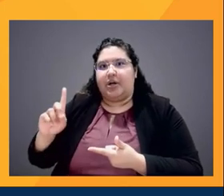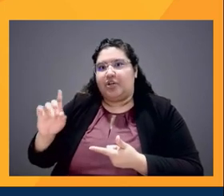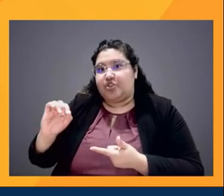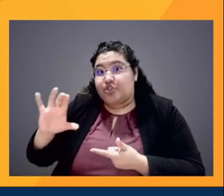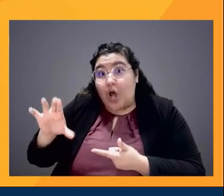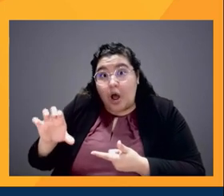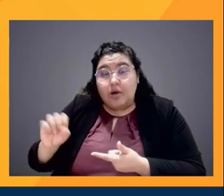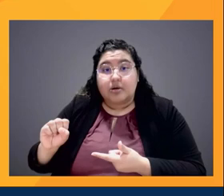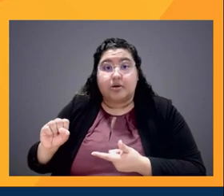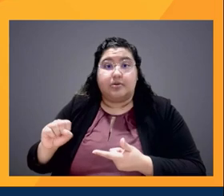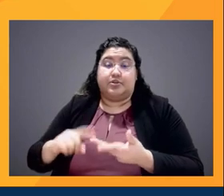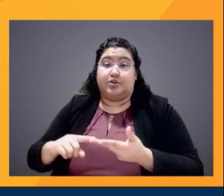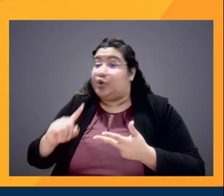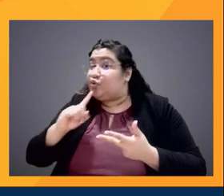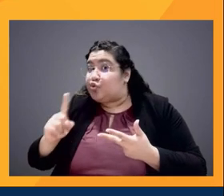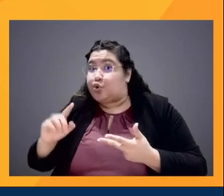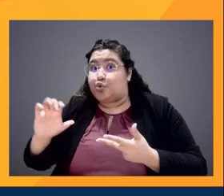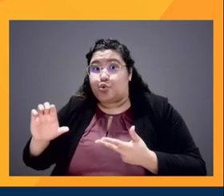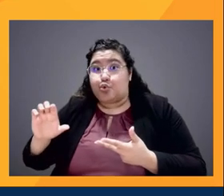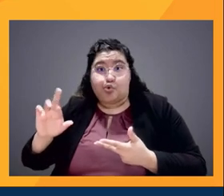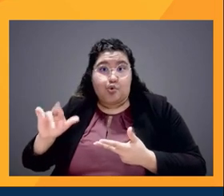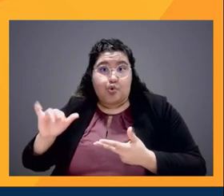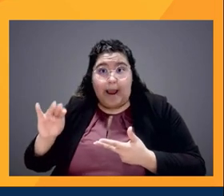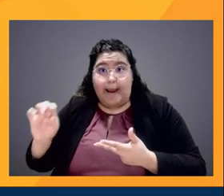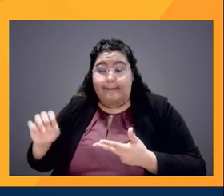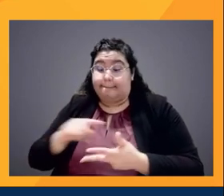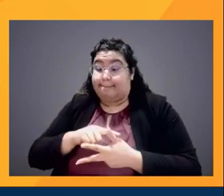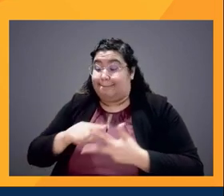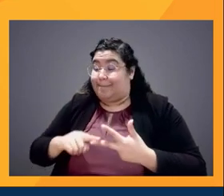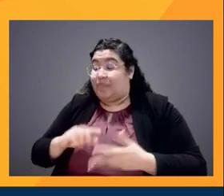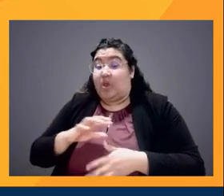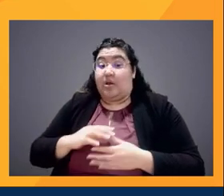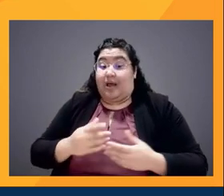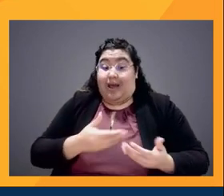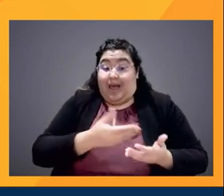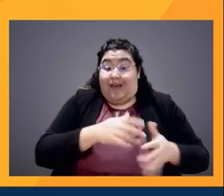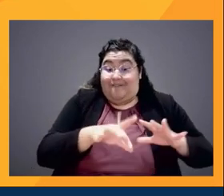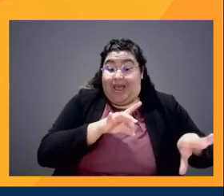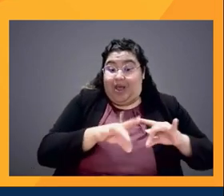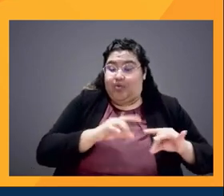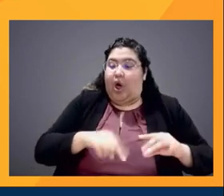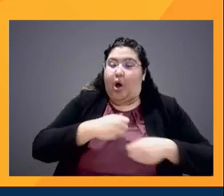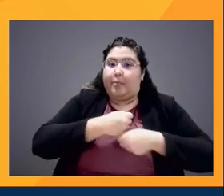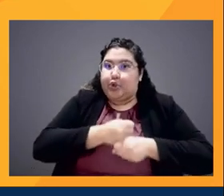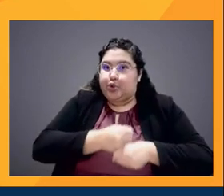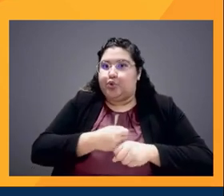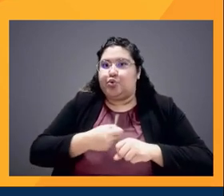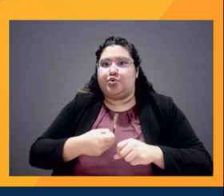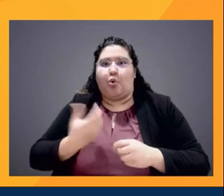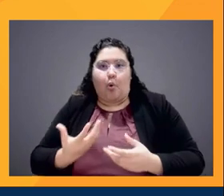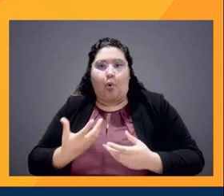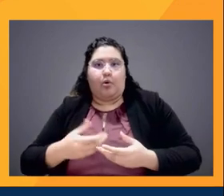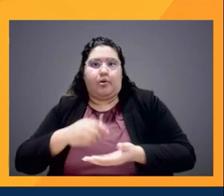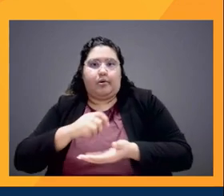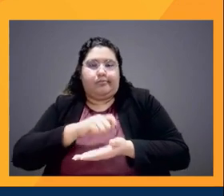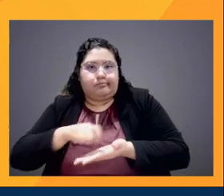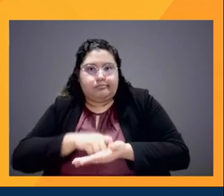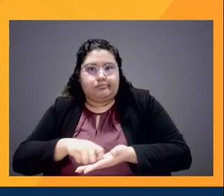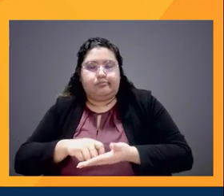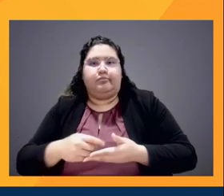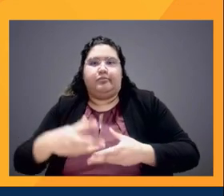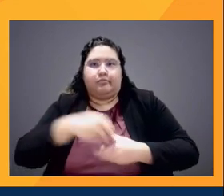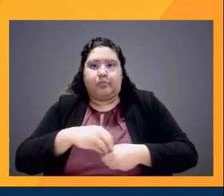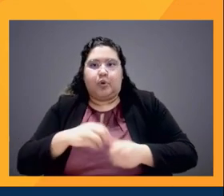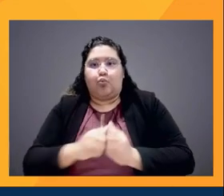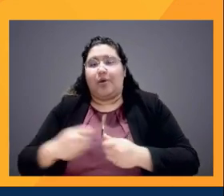to either be written or that's starring or that's produced by Latinx talent. And that falls within our